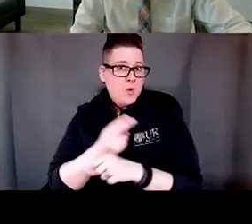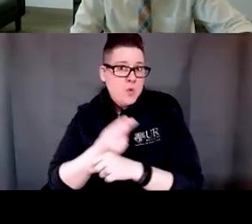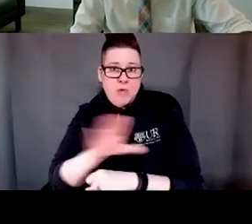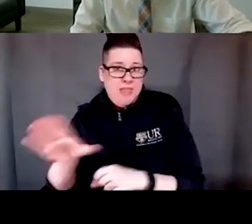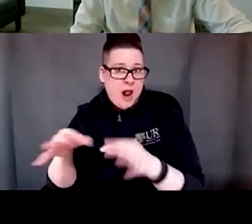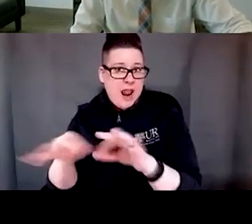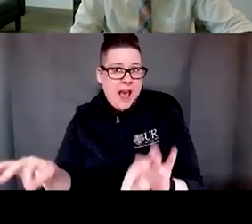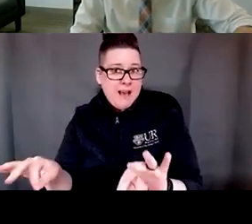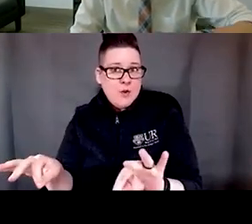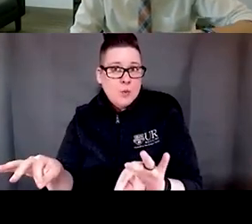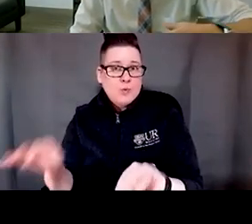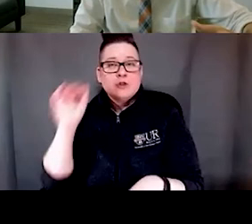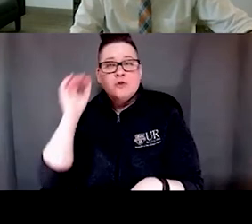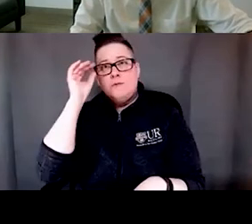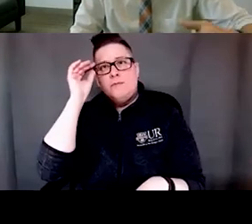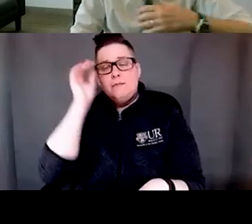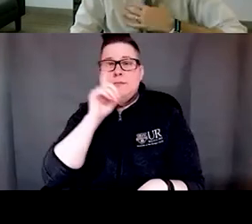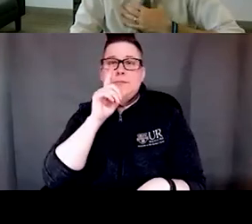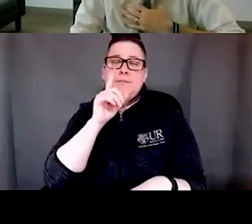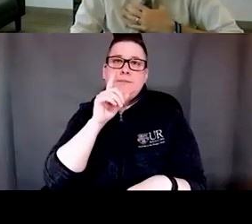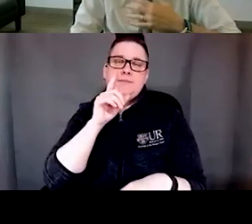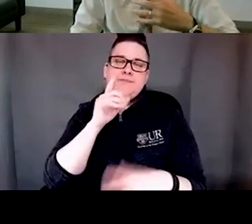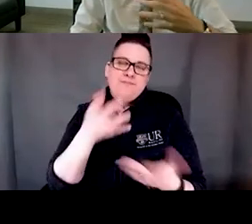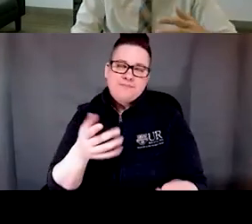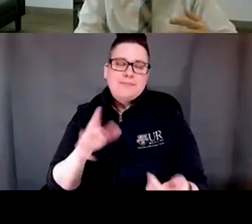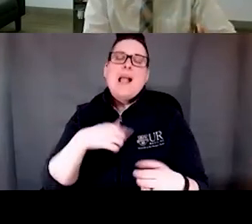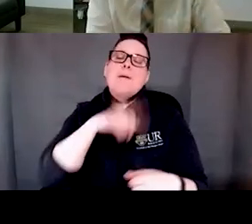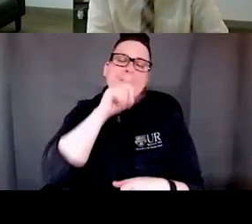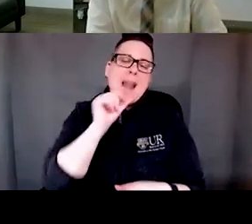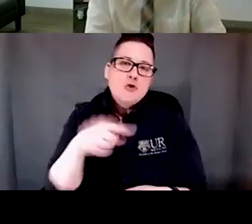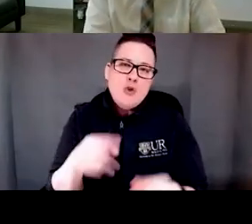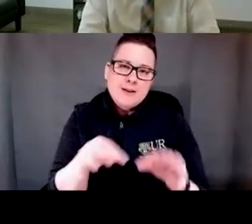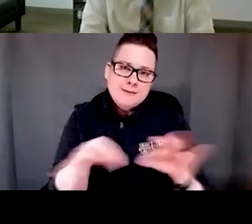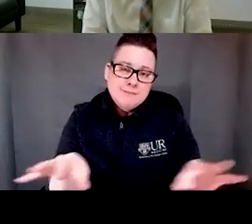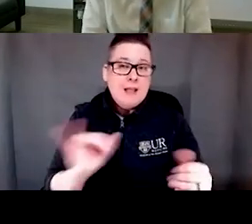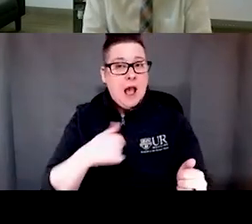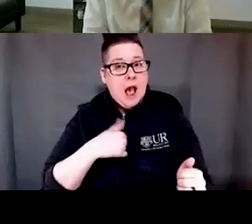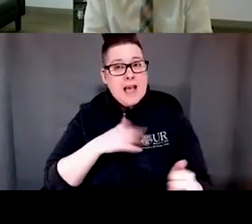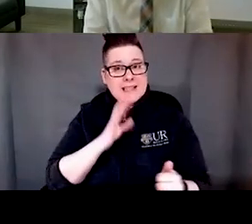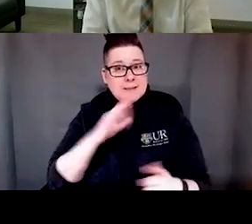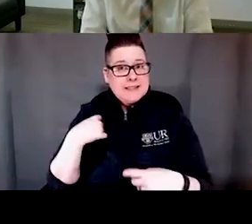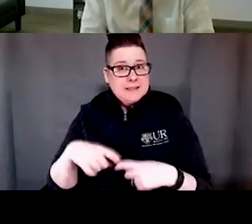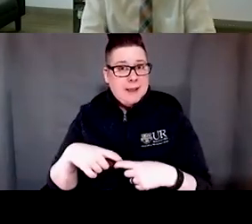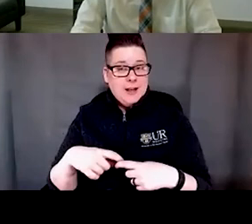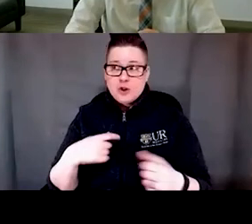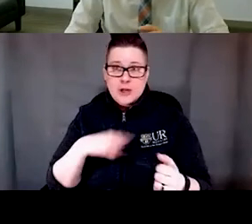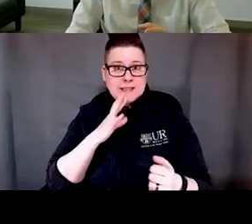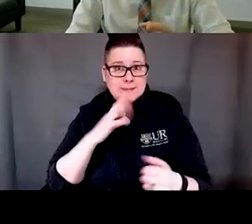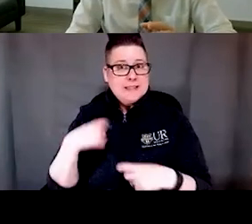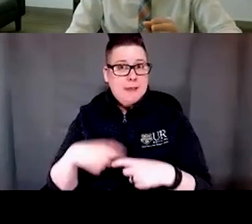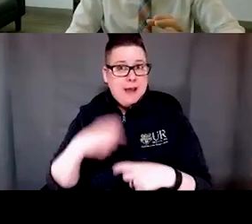not in terms of the language I speak Spanish Spanish was my first language I still speak Spanish on a daily basis